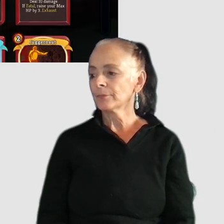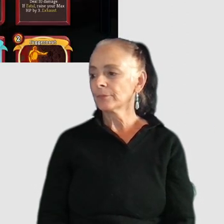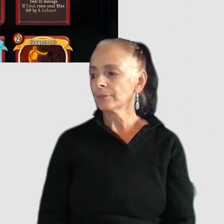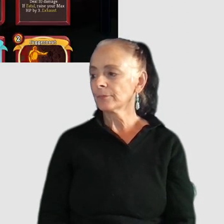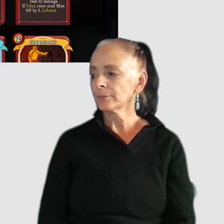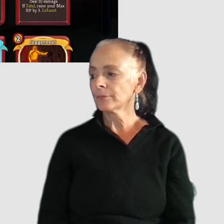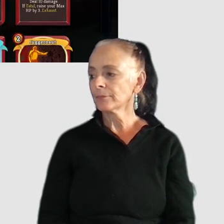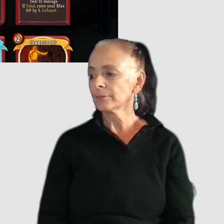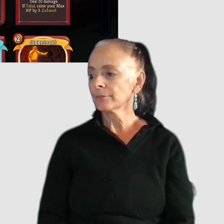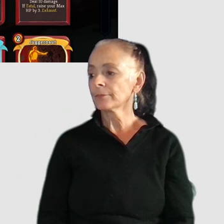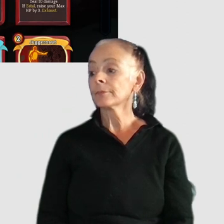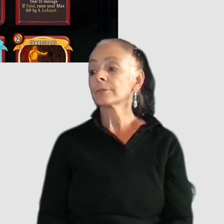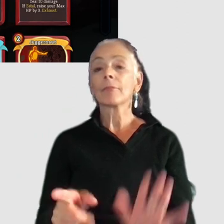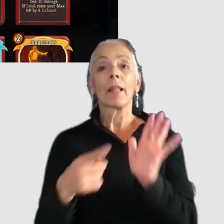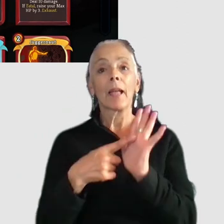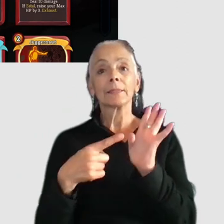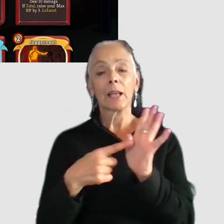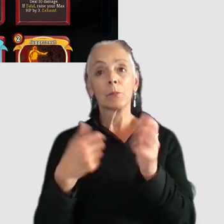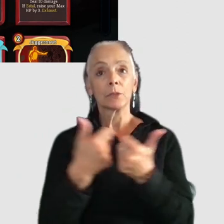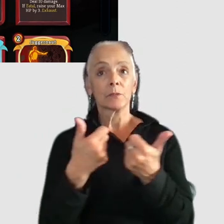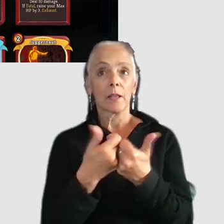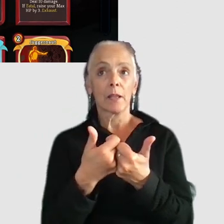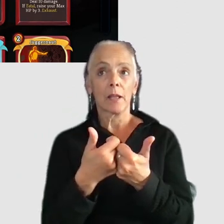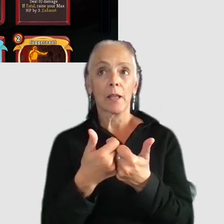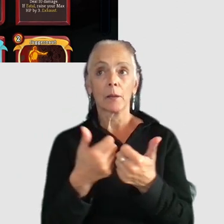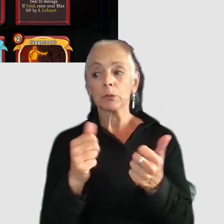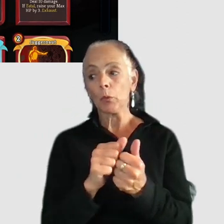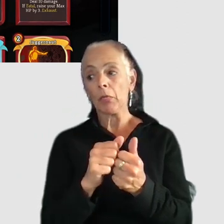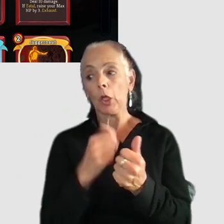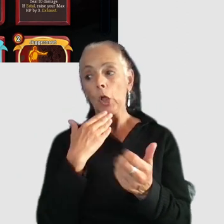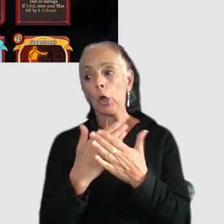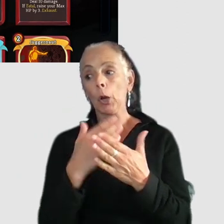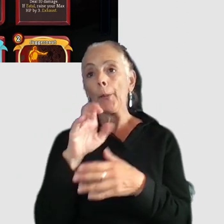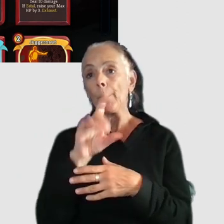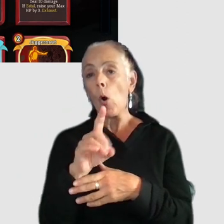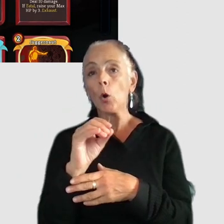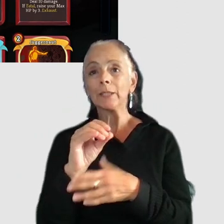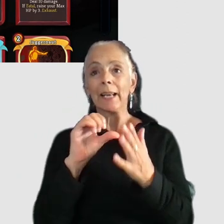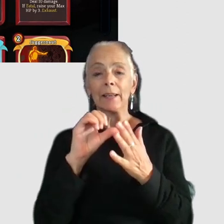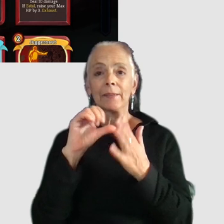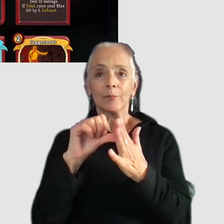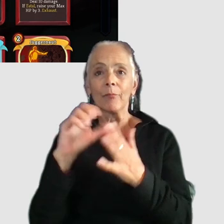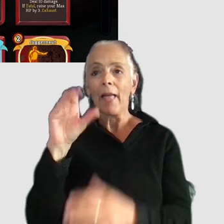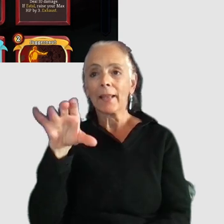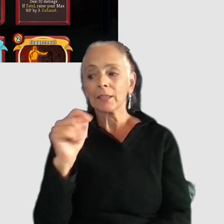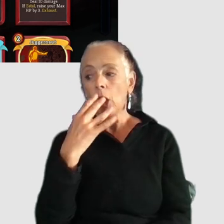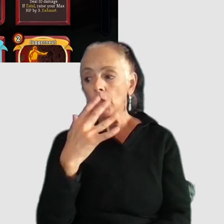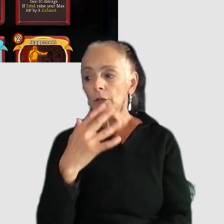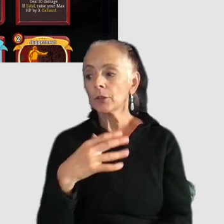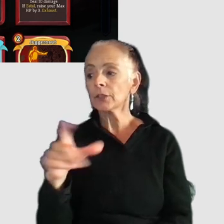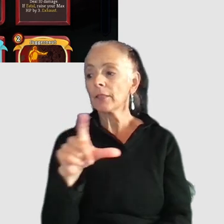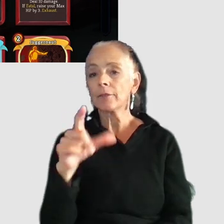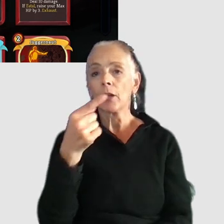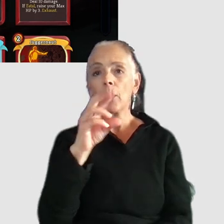um and here are some examples of some games that have uh decent bold and accent colors so on the left we've got gwent